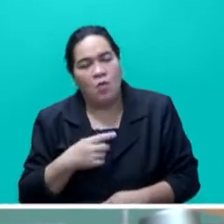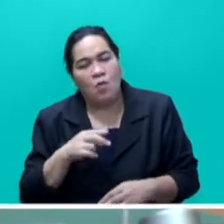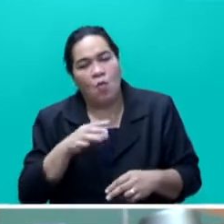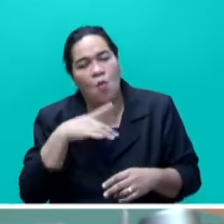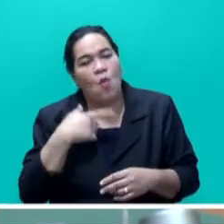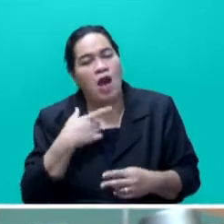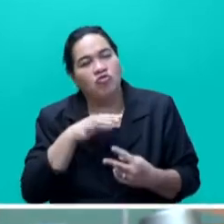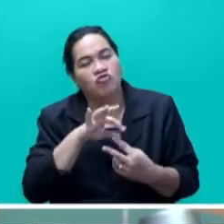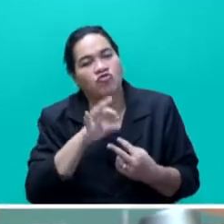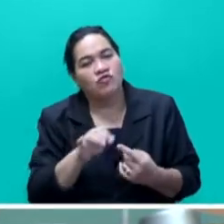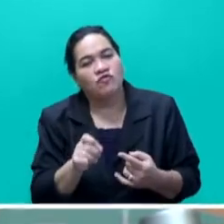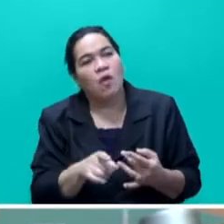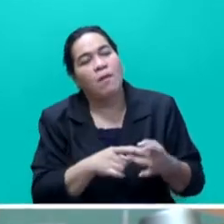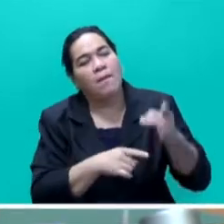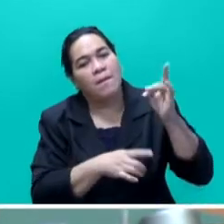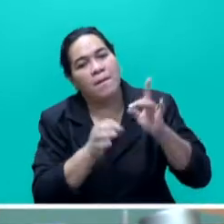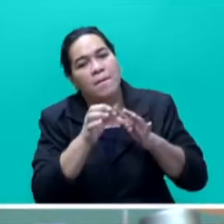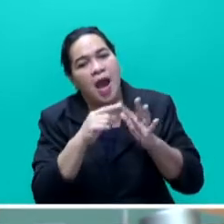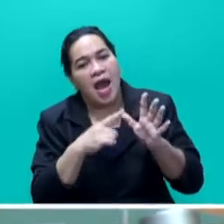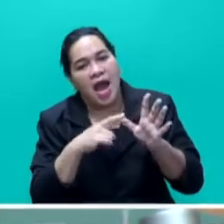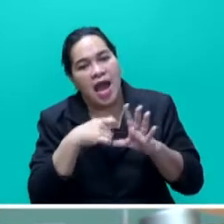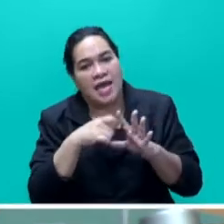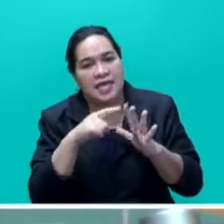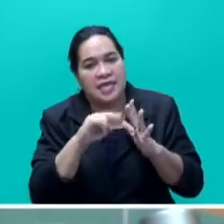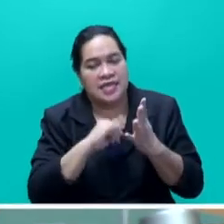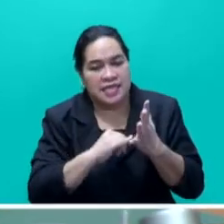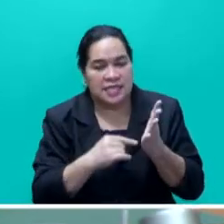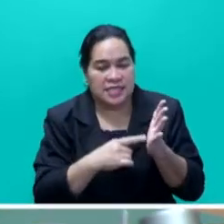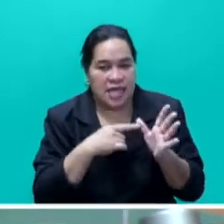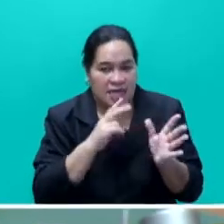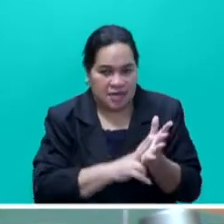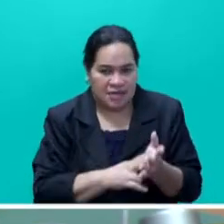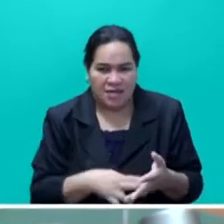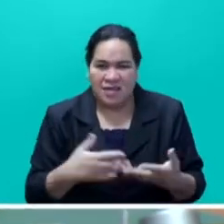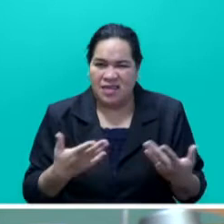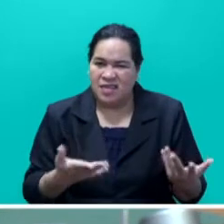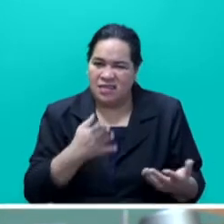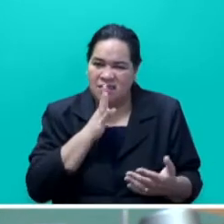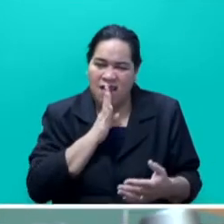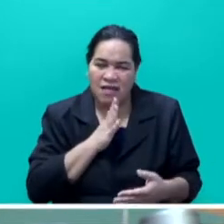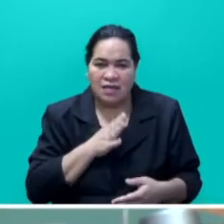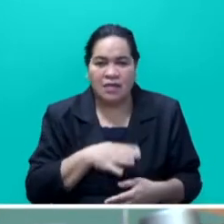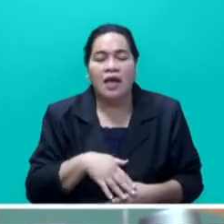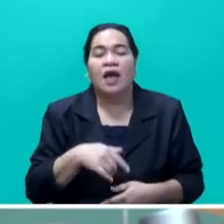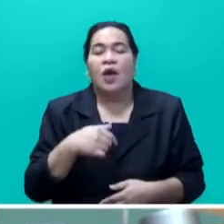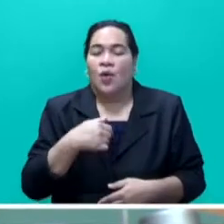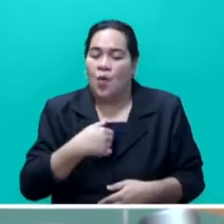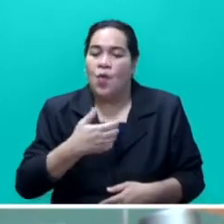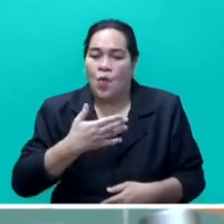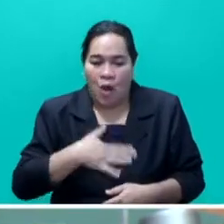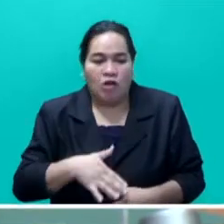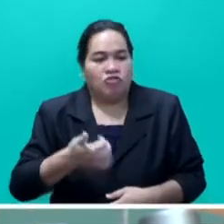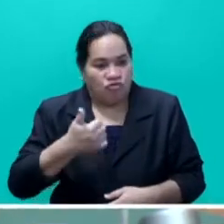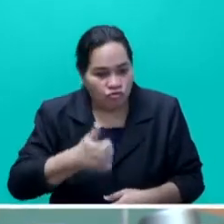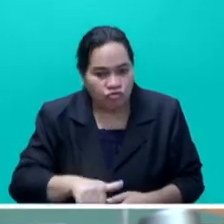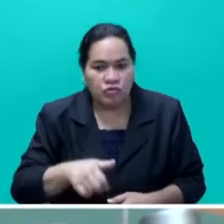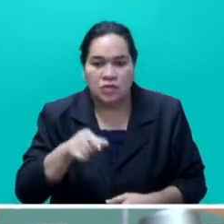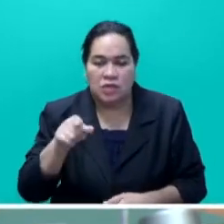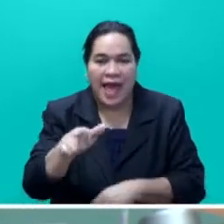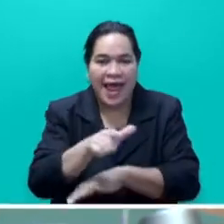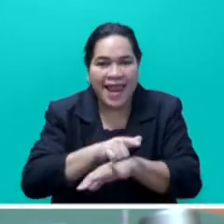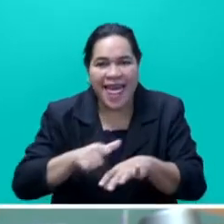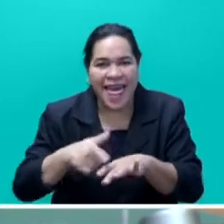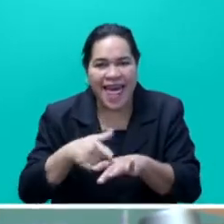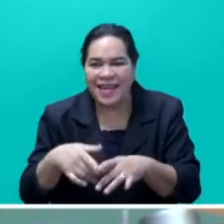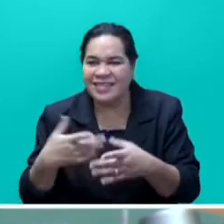Mr Speaker Sayer, time and again, I have urged Fijians to put idle land under production. Time and again, members